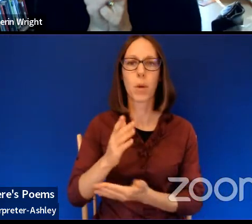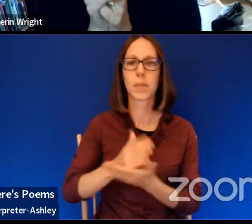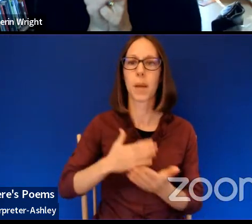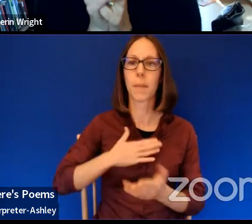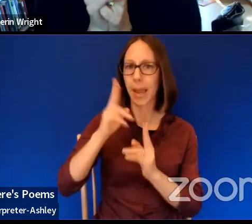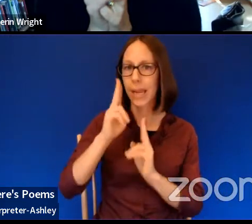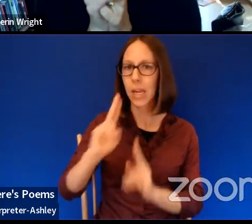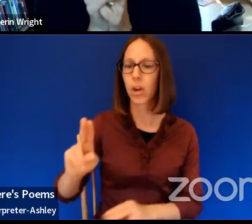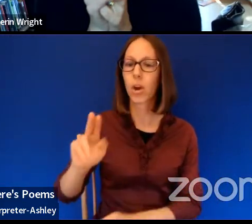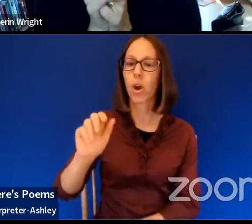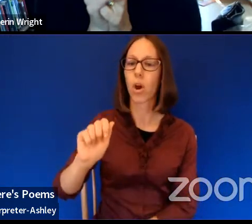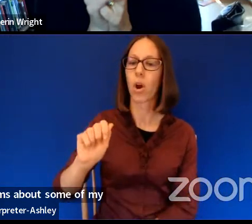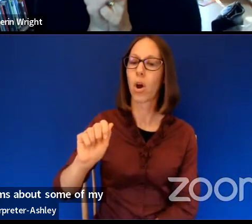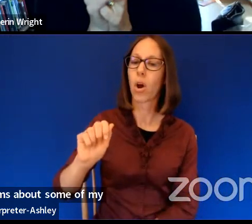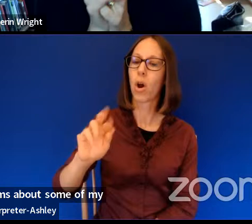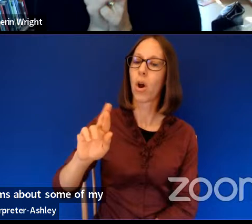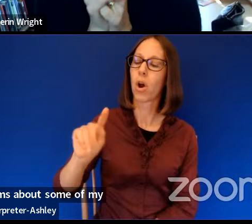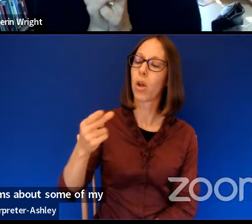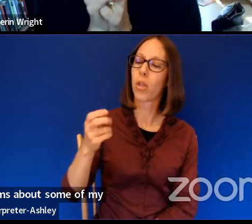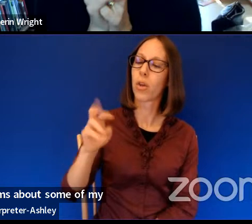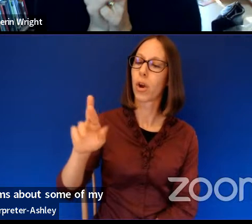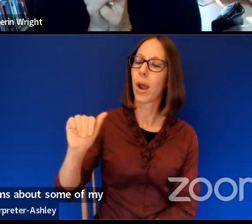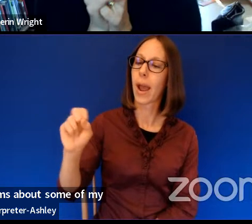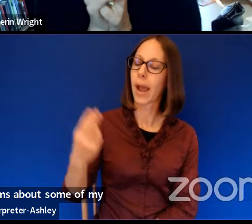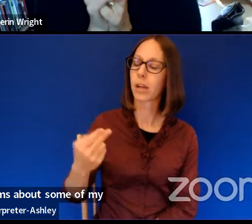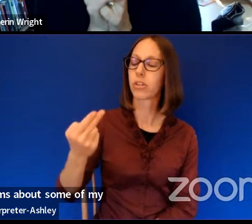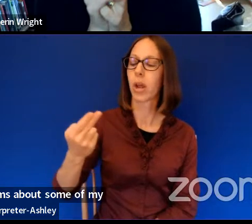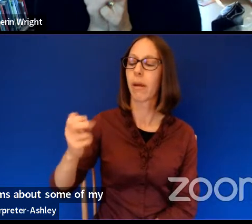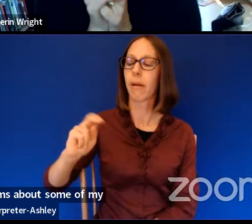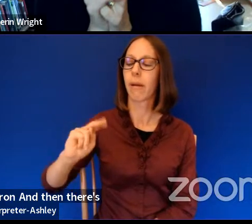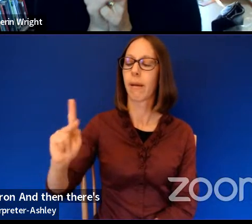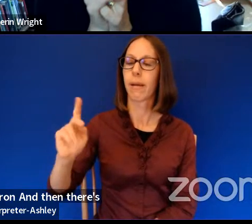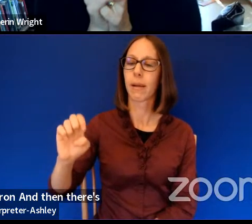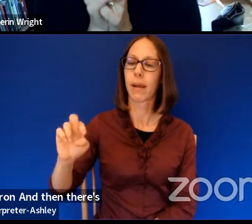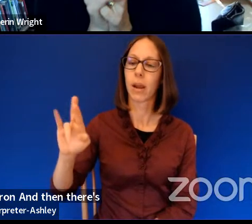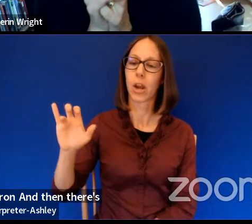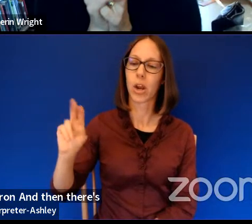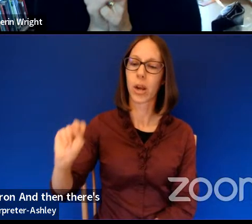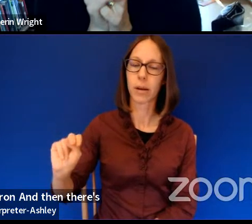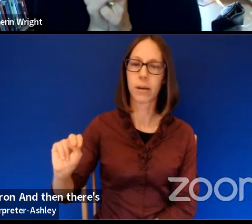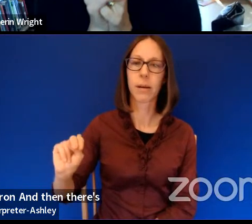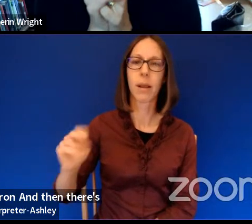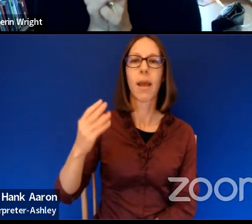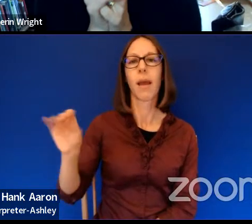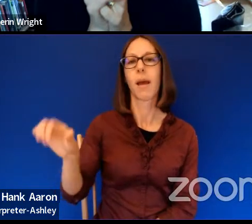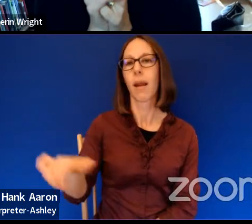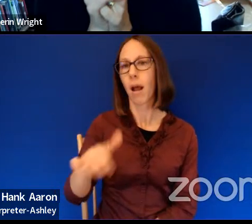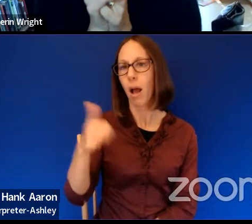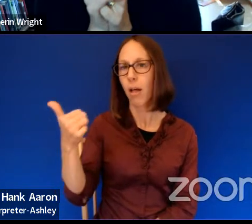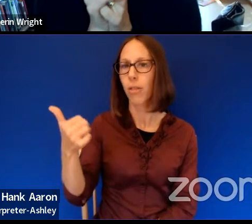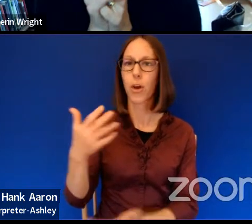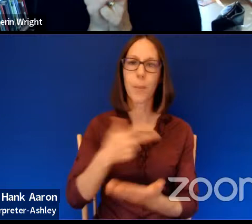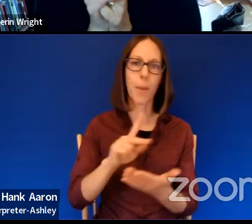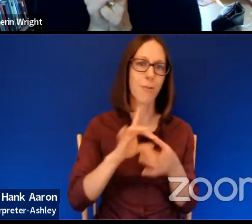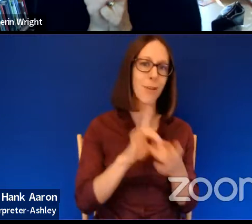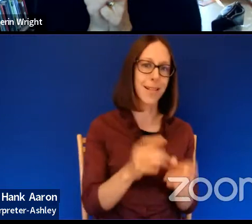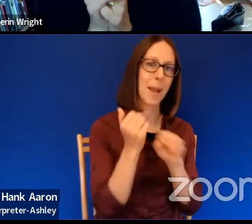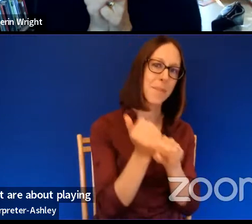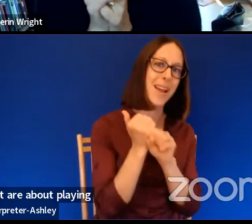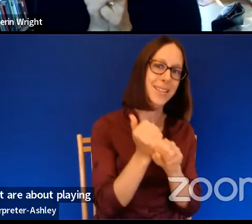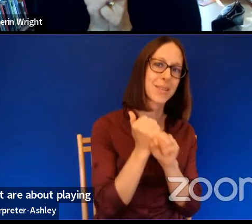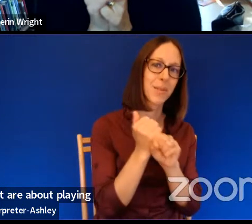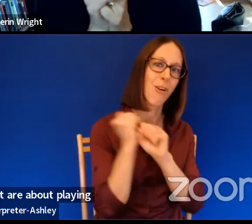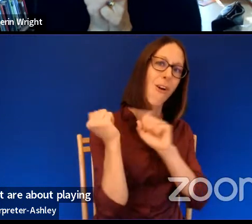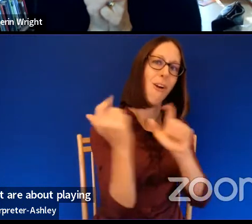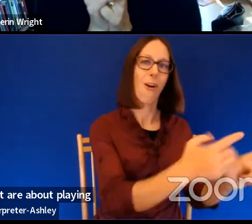like Arthur Ashe and Hank Aaron. And, um, and then there's other poems that are about playing baseball and all black baseball team